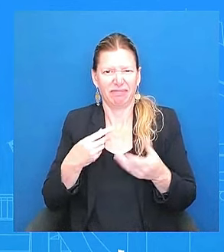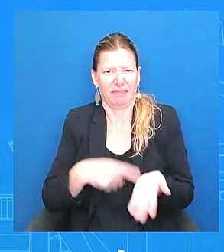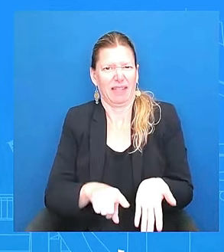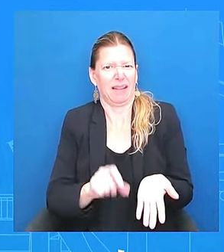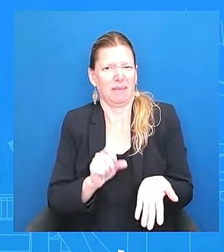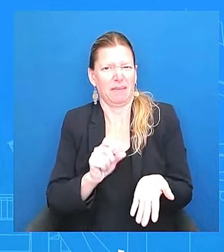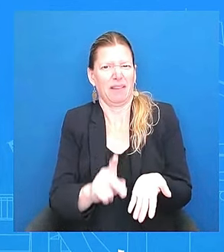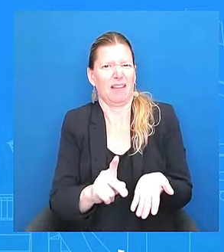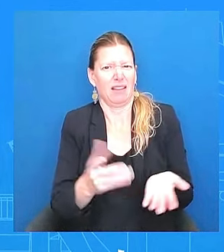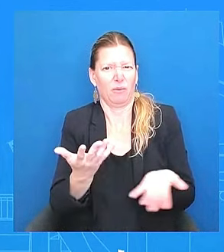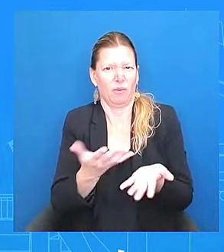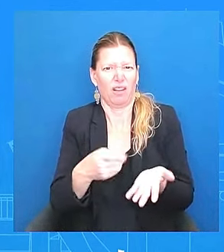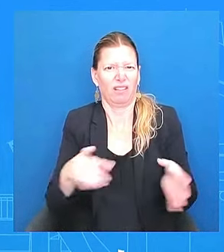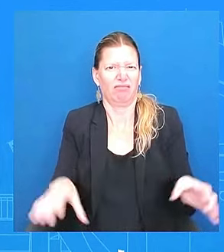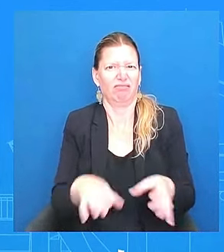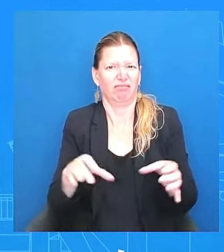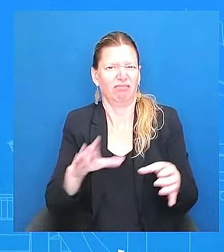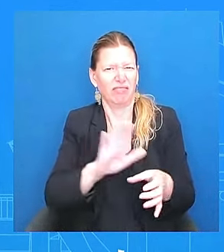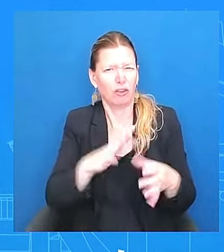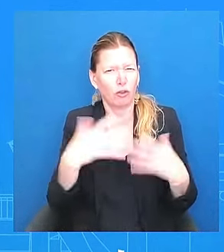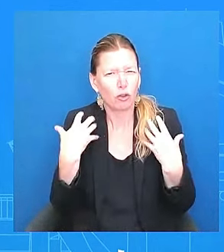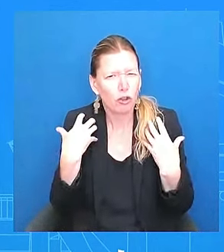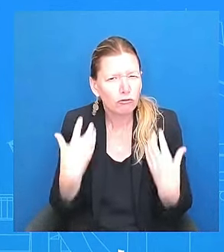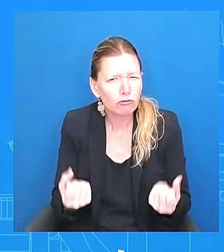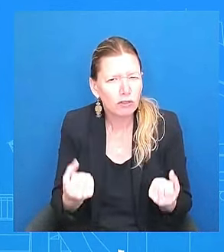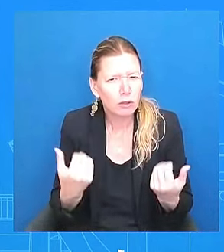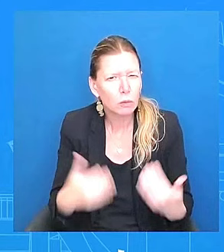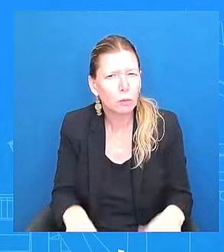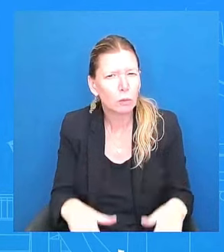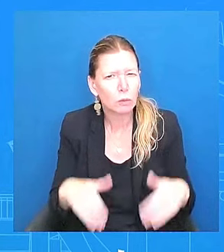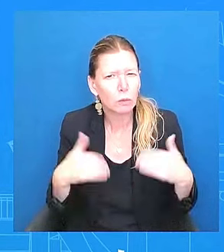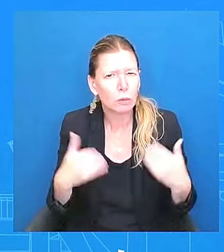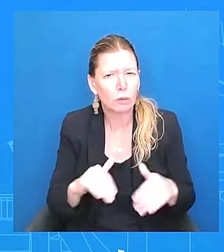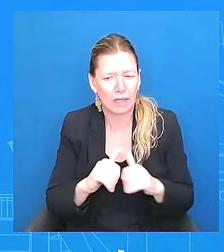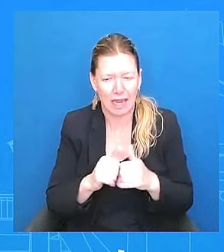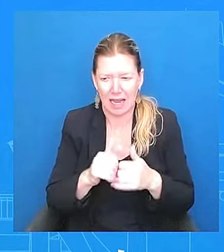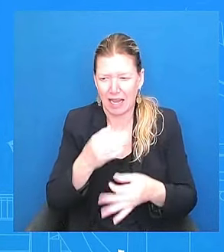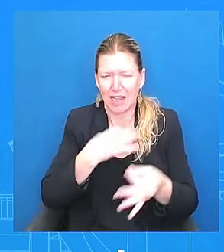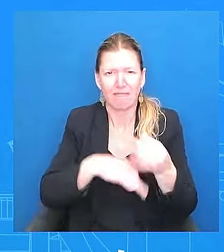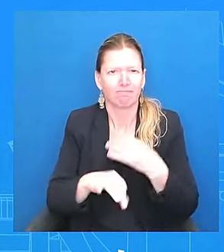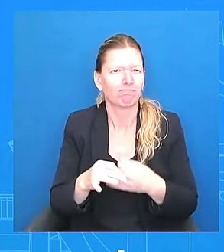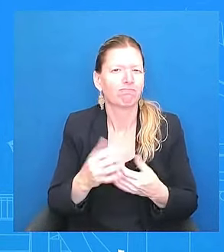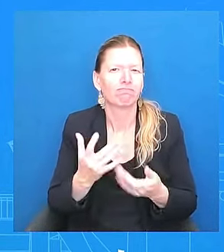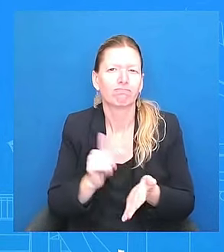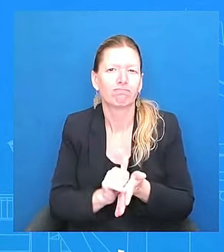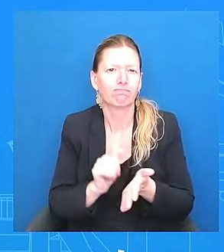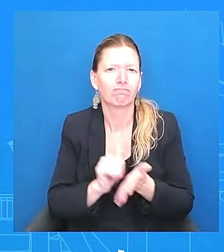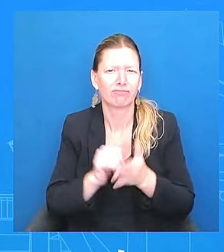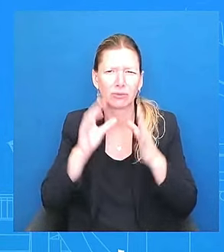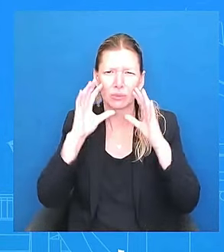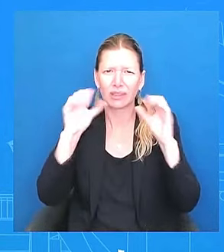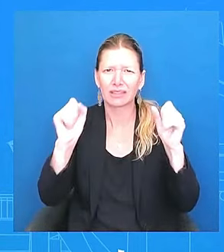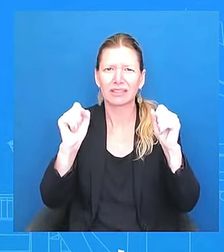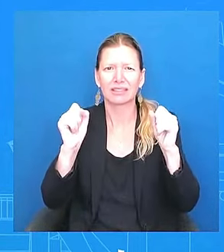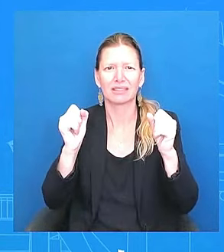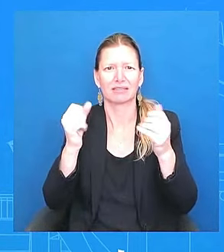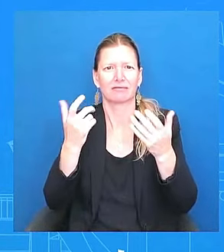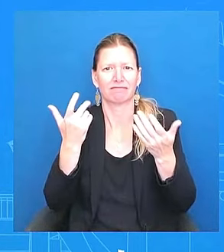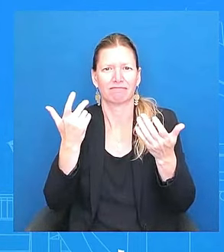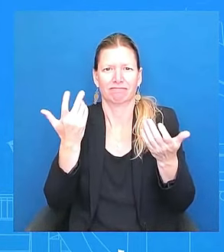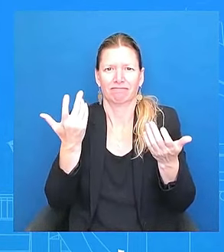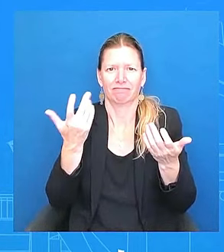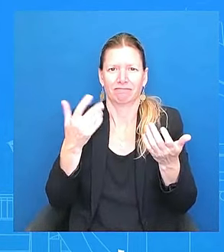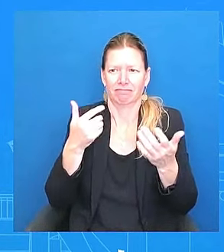died under his leadership versus in previous years. That's what the comparison that he was making. And he was doing